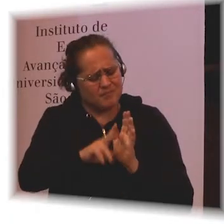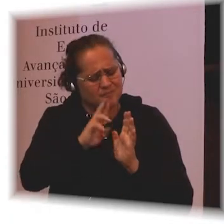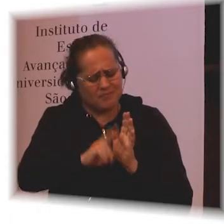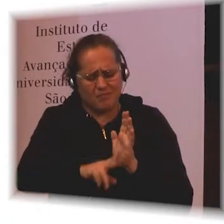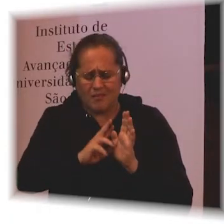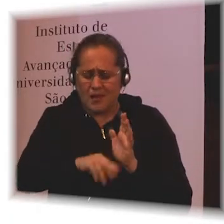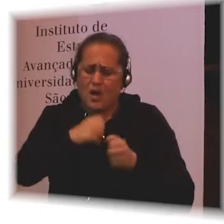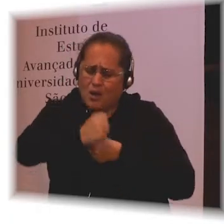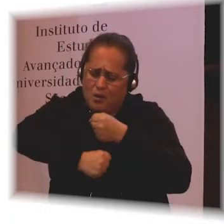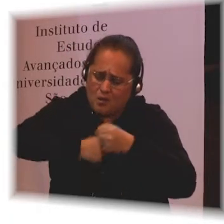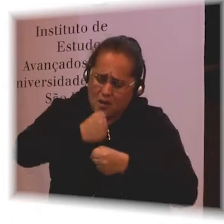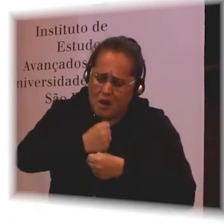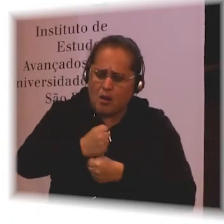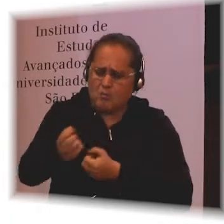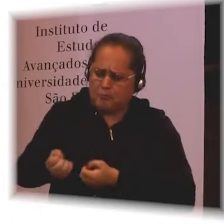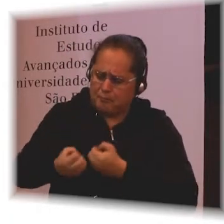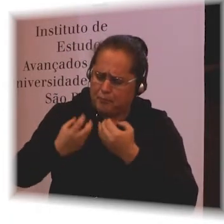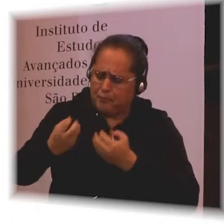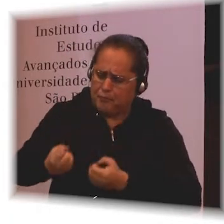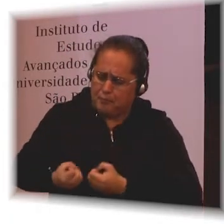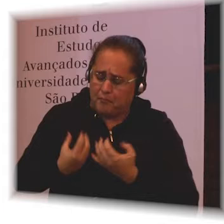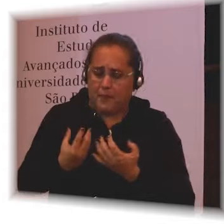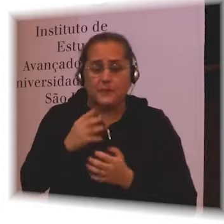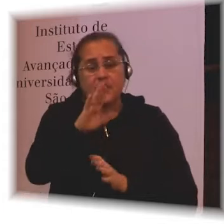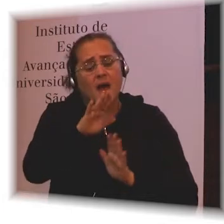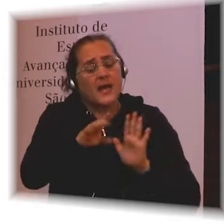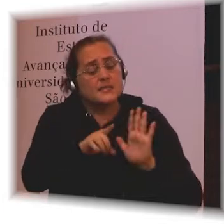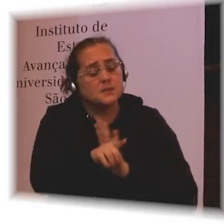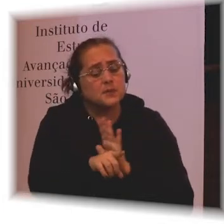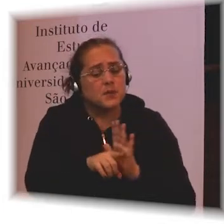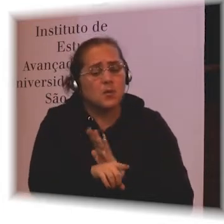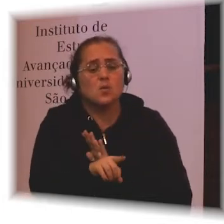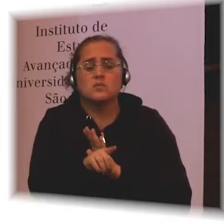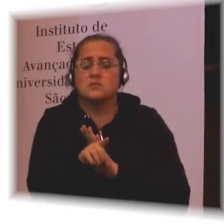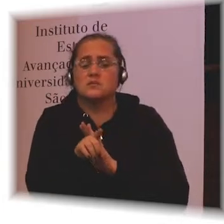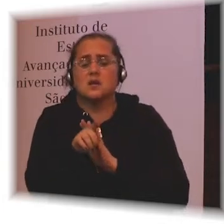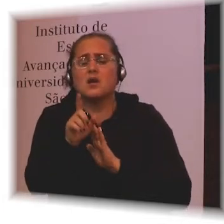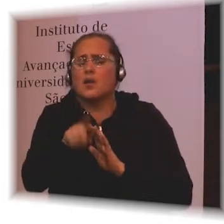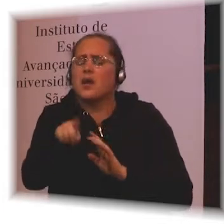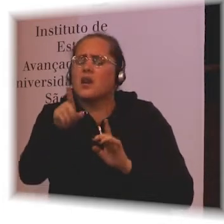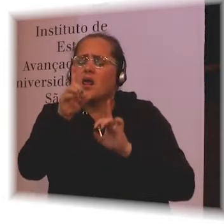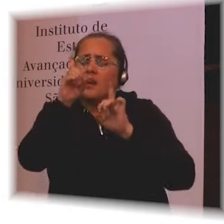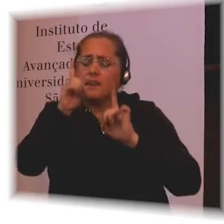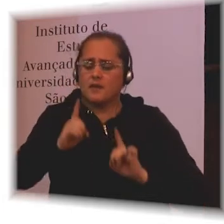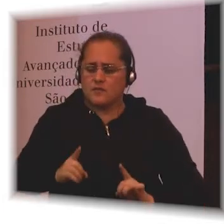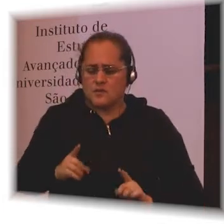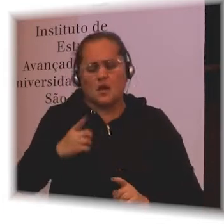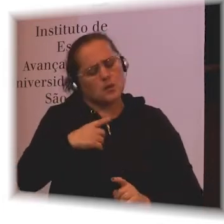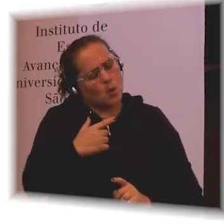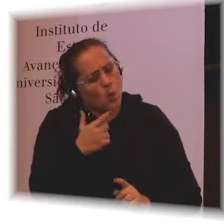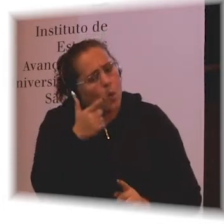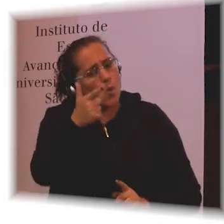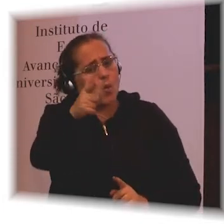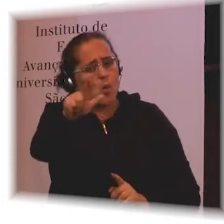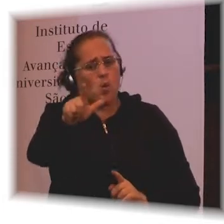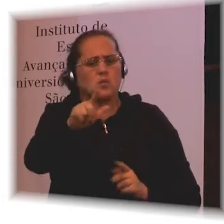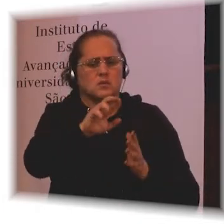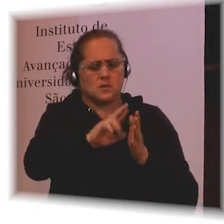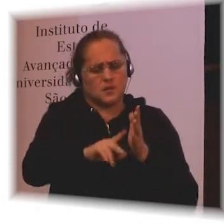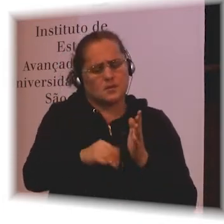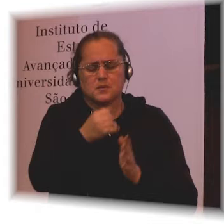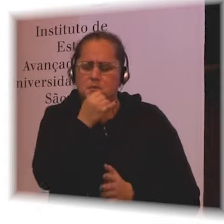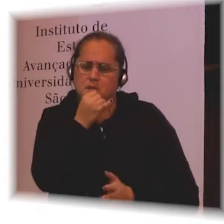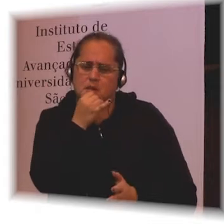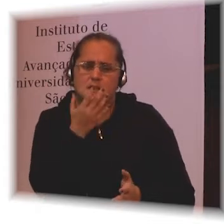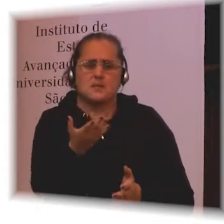they ask is basically does the child have a disability? But they ask lots of other things. Health care, education and so on. So this